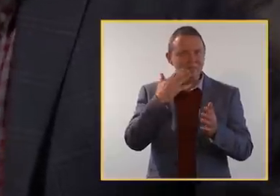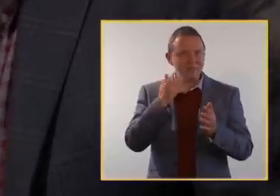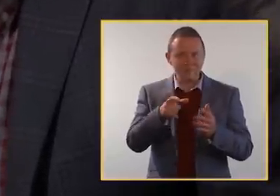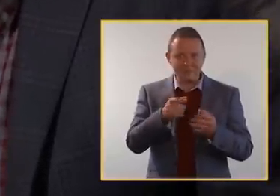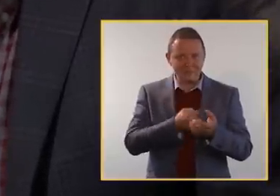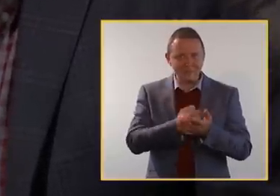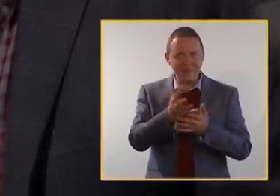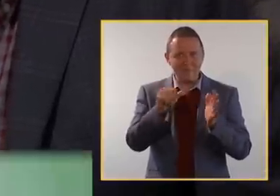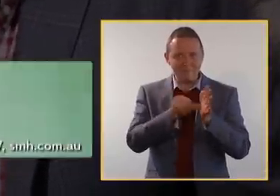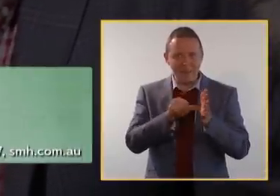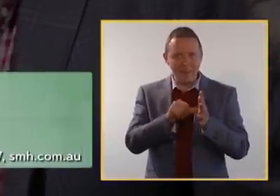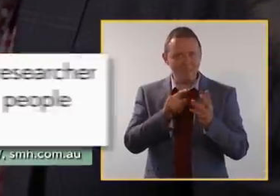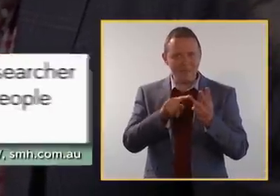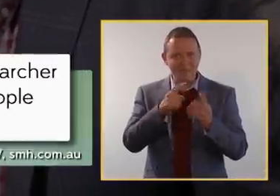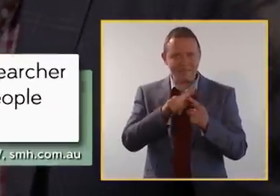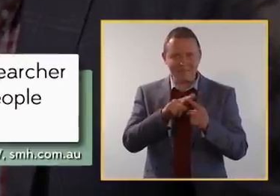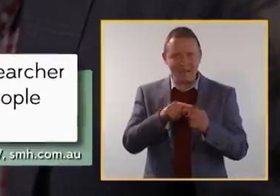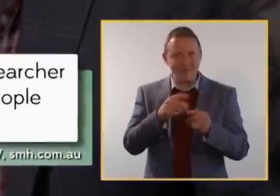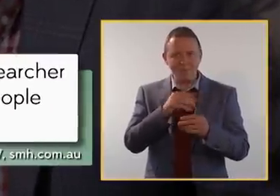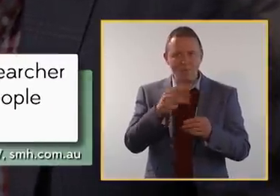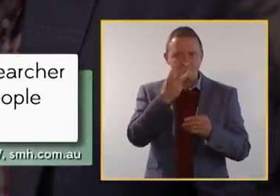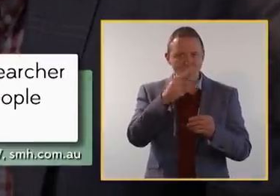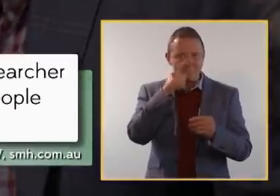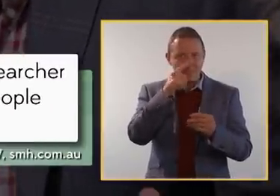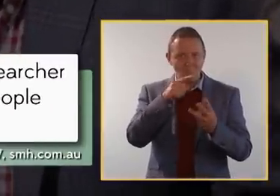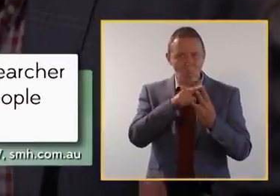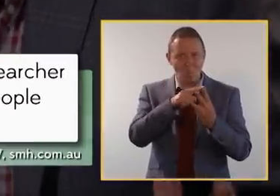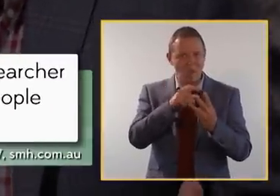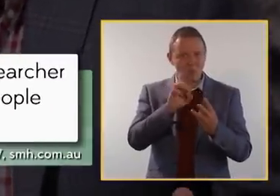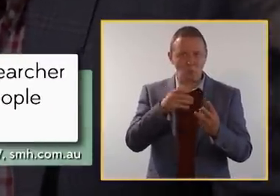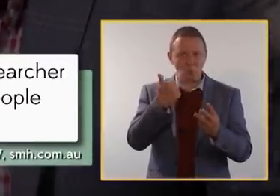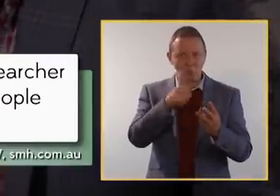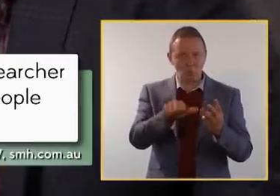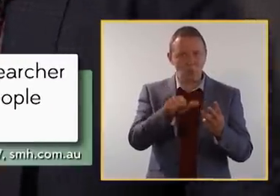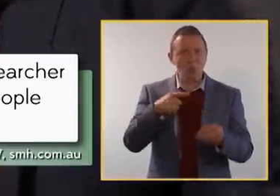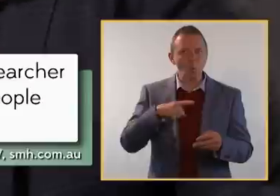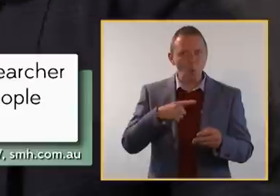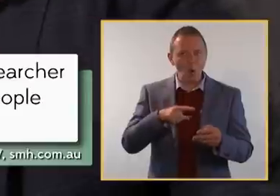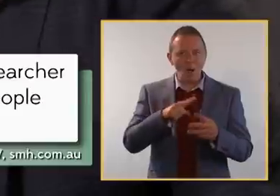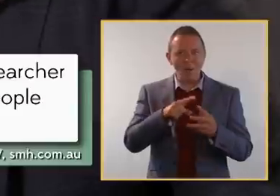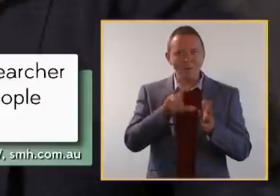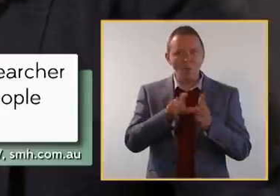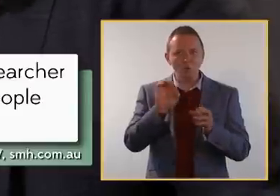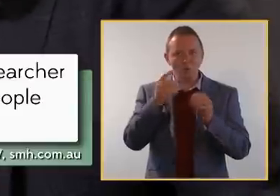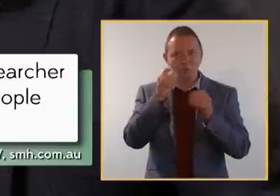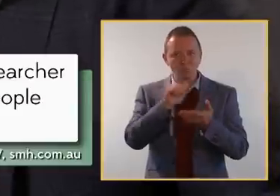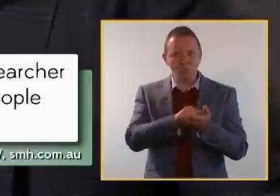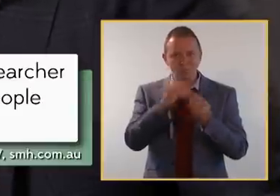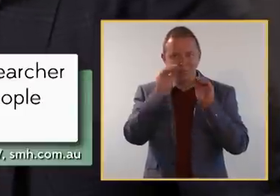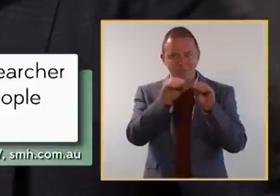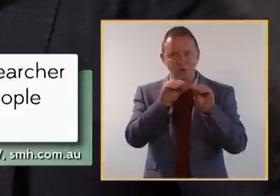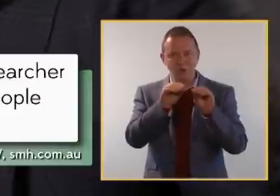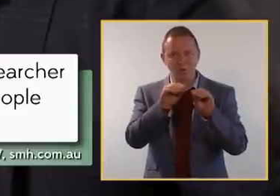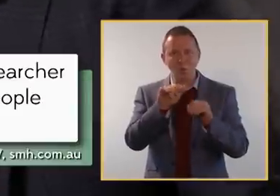all this money being spent, one in three people who have sold a hearing aid don't even use them, either because they didn't go through the proper fitting and